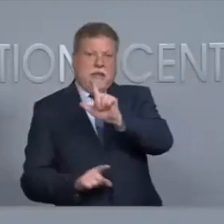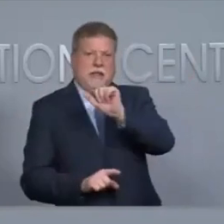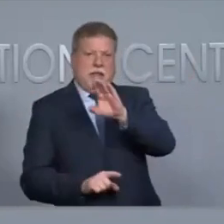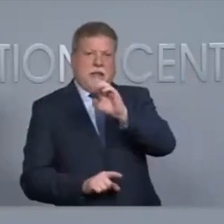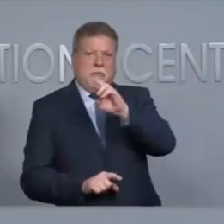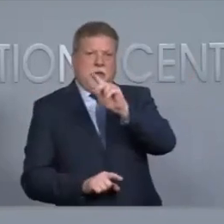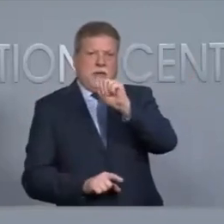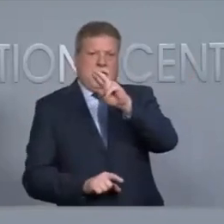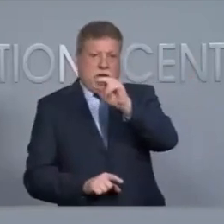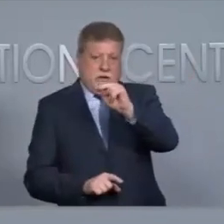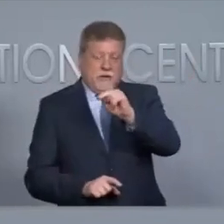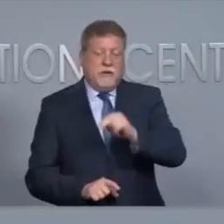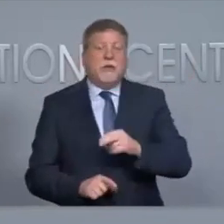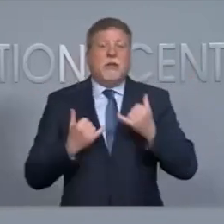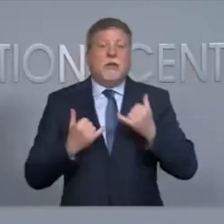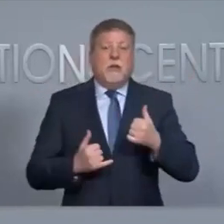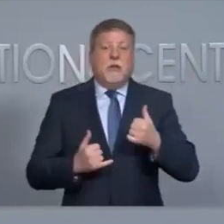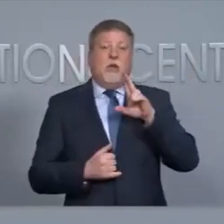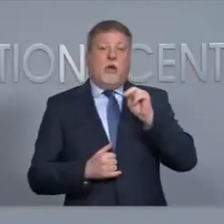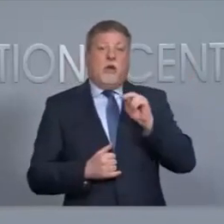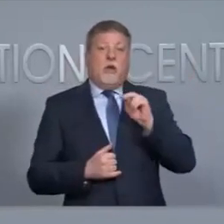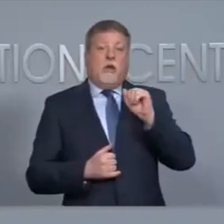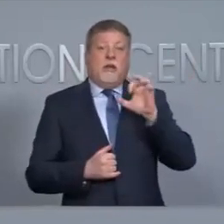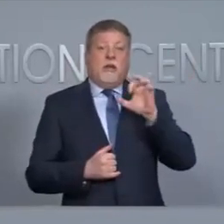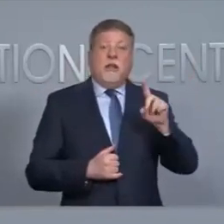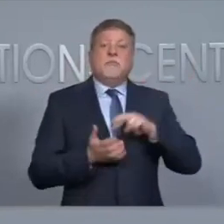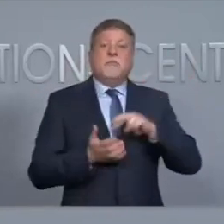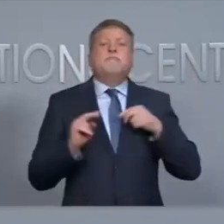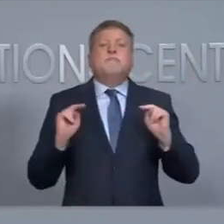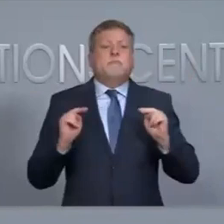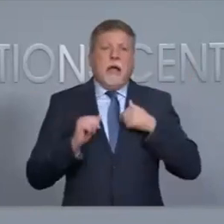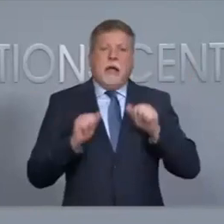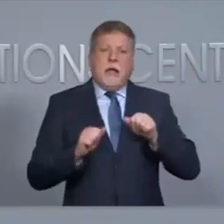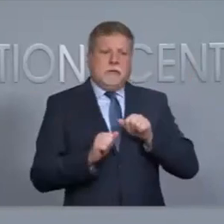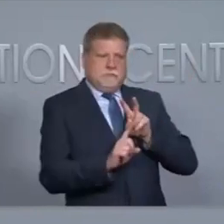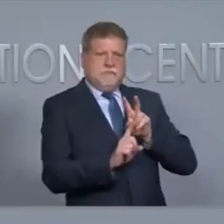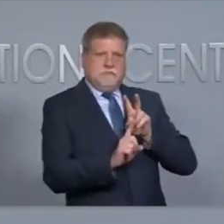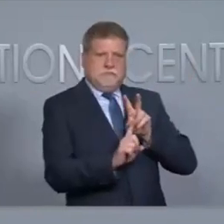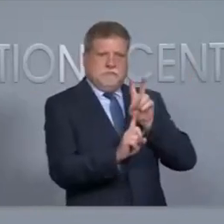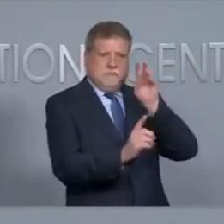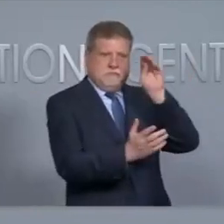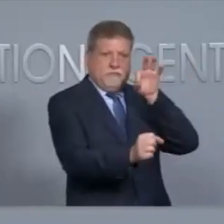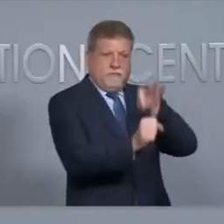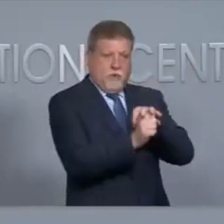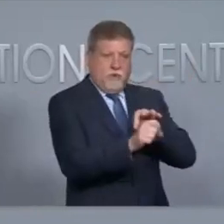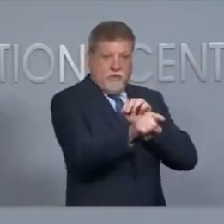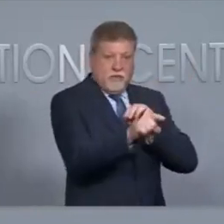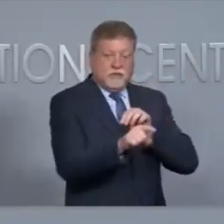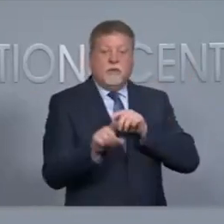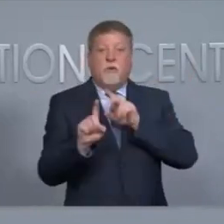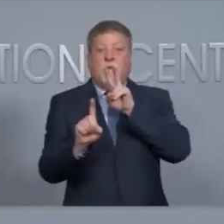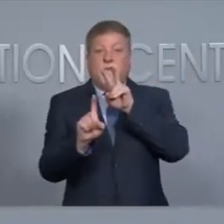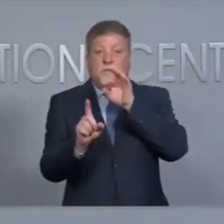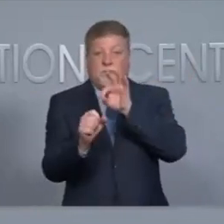participate in one of these party primaries, while a voter who is registered as a Democrat, Republican, or Libertarian will